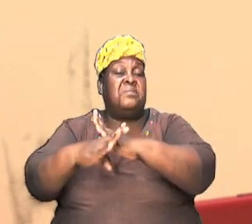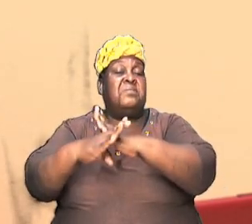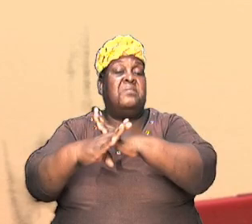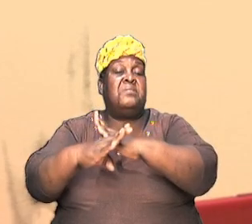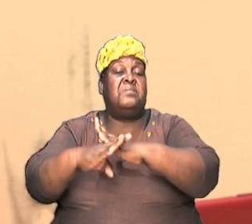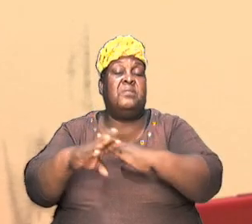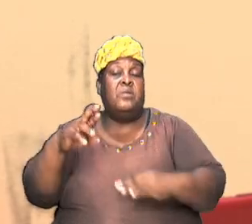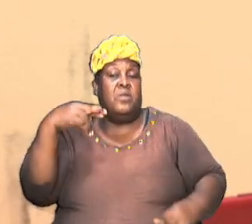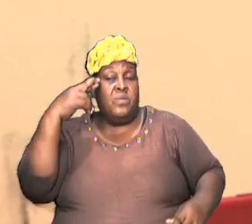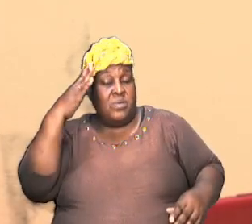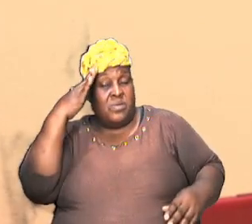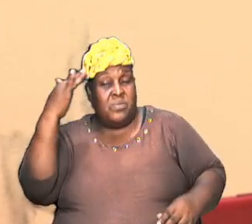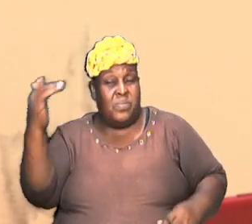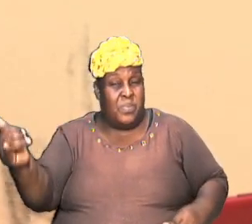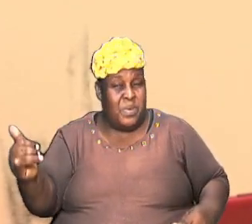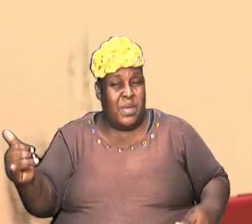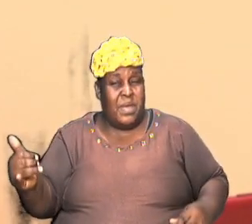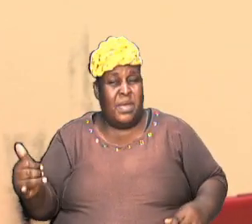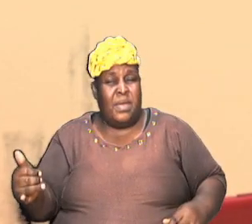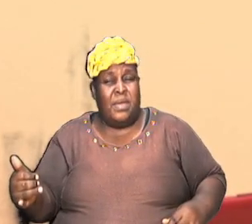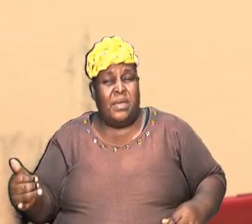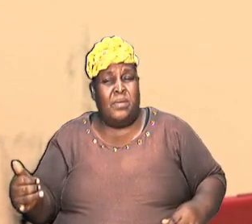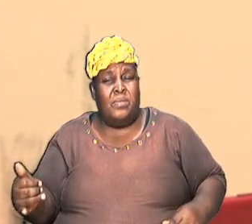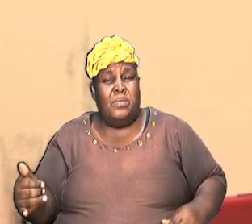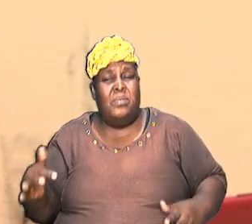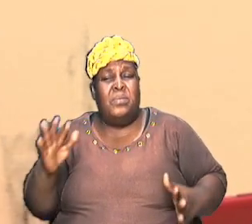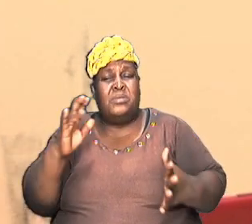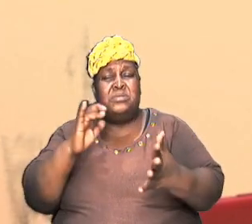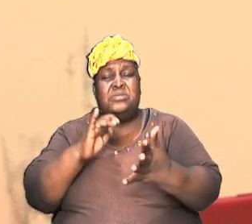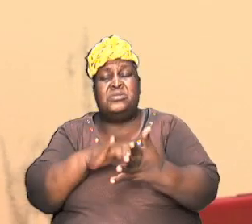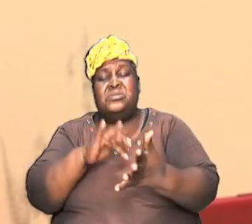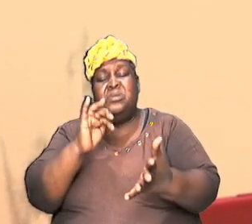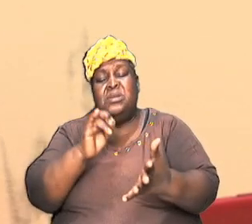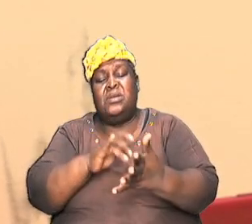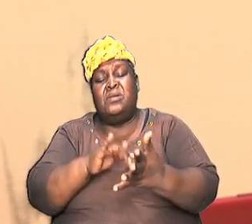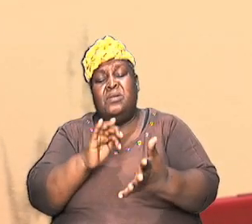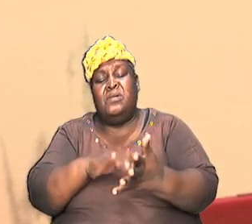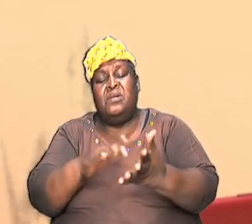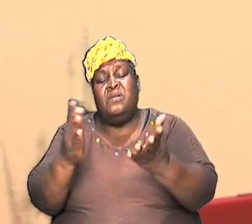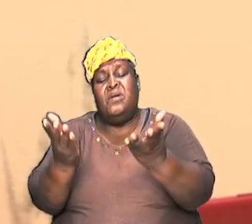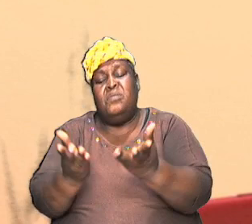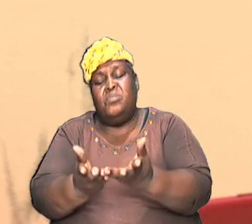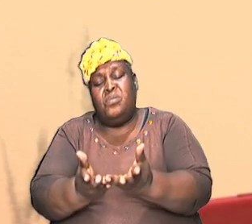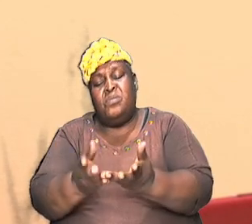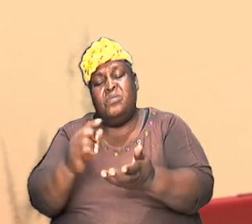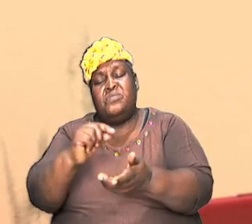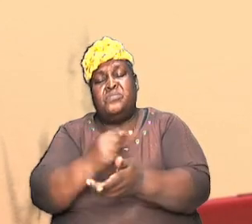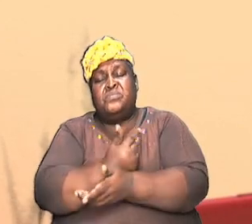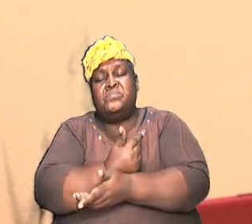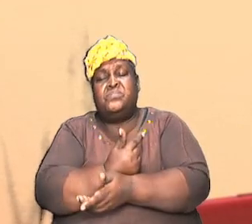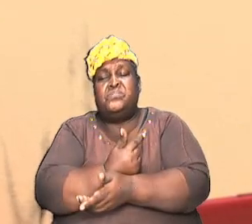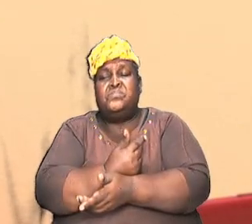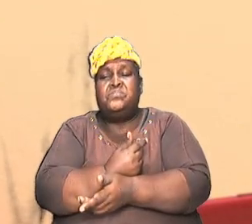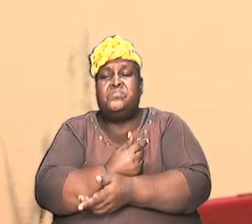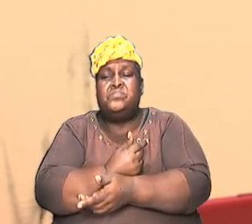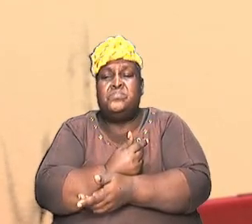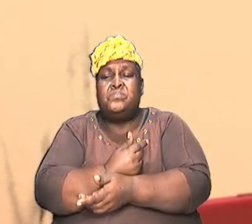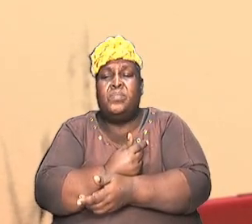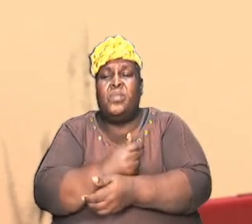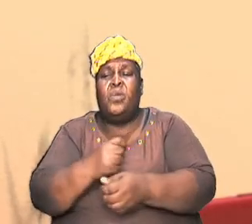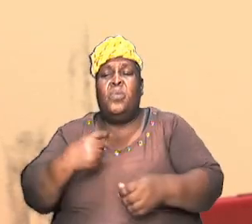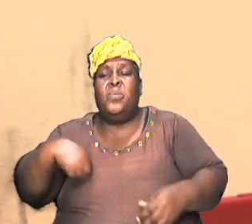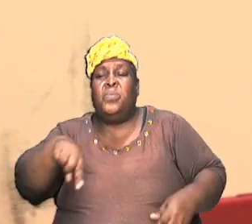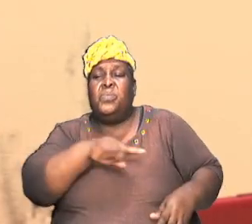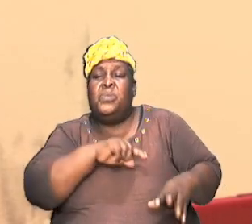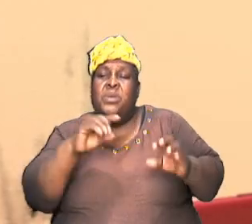the reason why we have embarked on the study of the book of Genesis is so that we